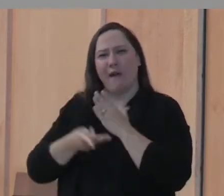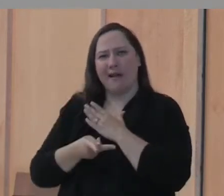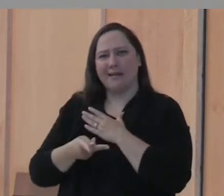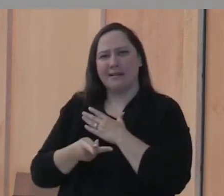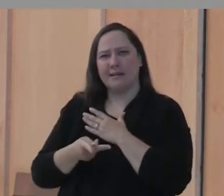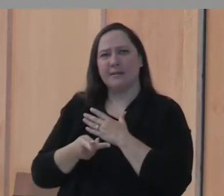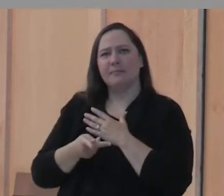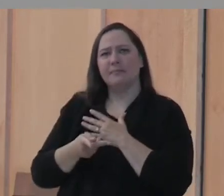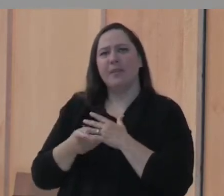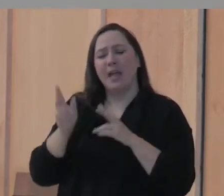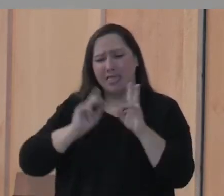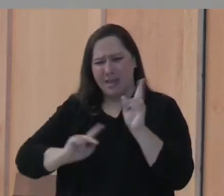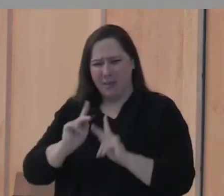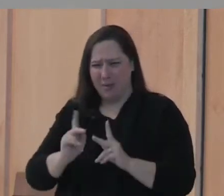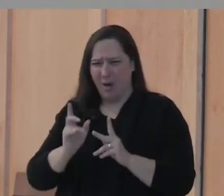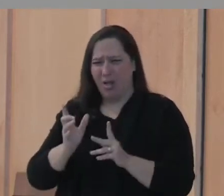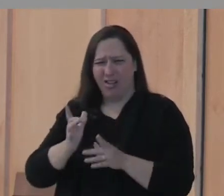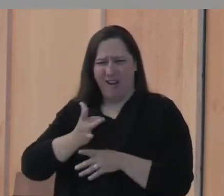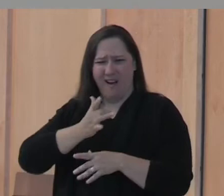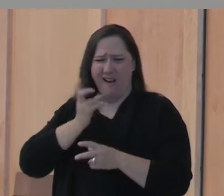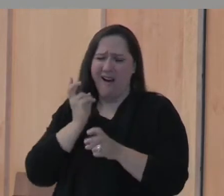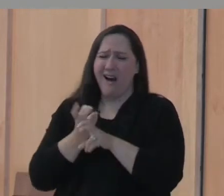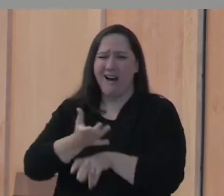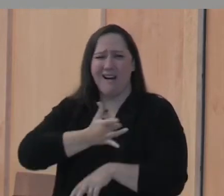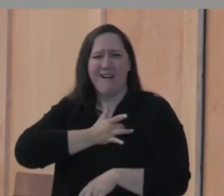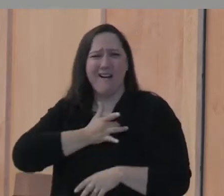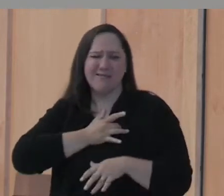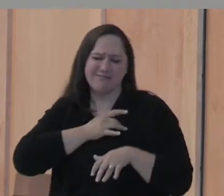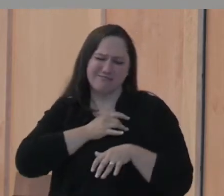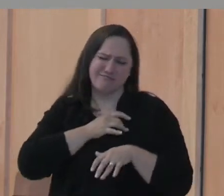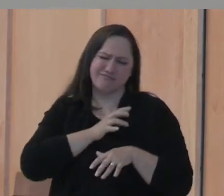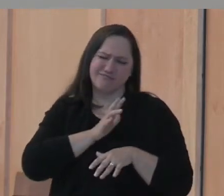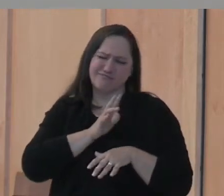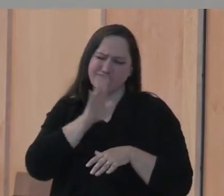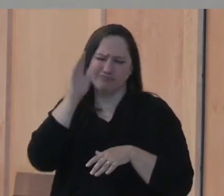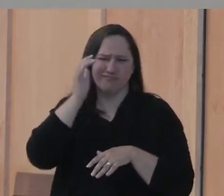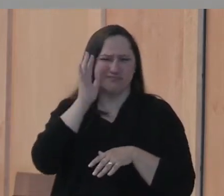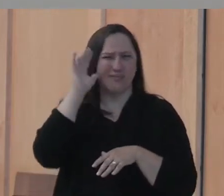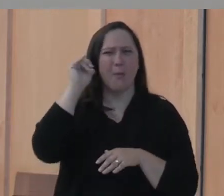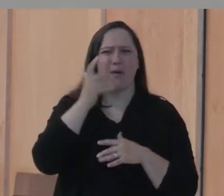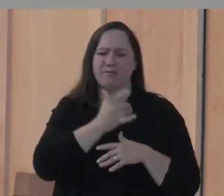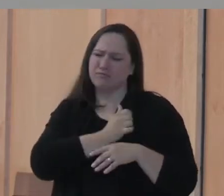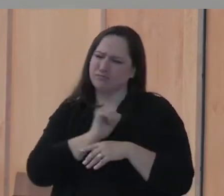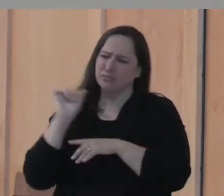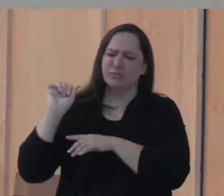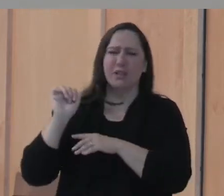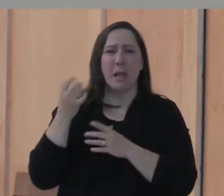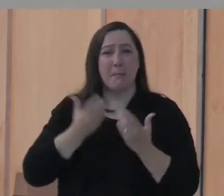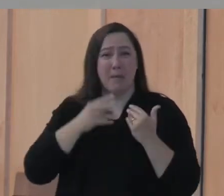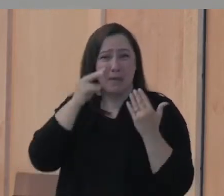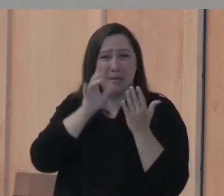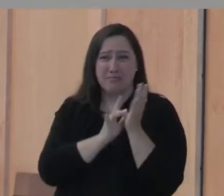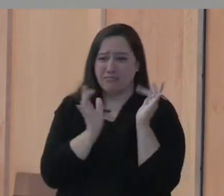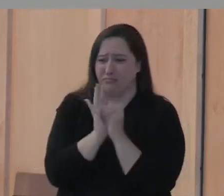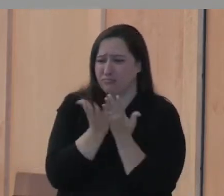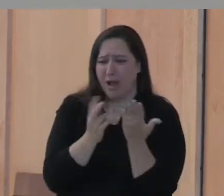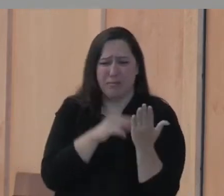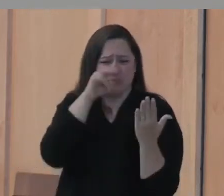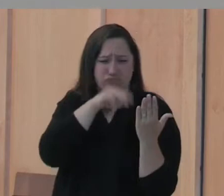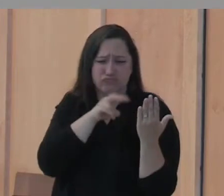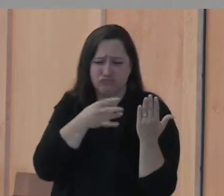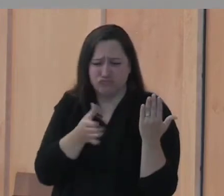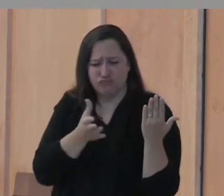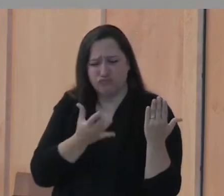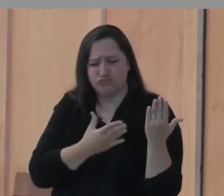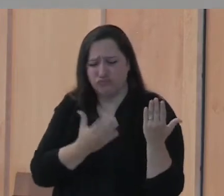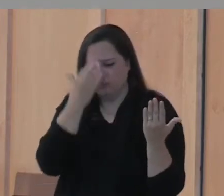There's the kind where people so harden their hearts against God's word that they maybe have read the Bible straight through. They may know what the message is, but